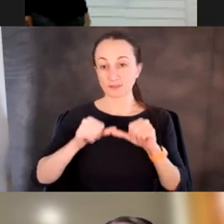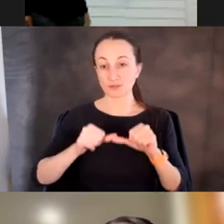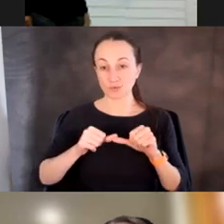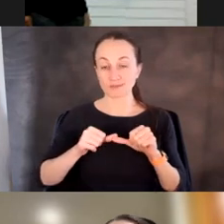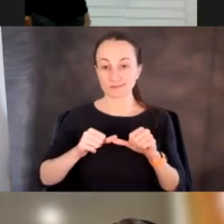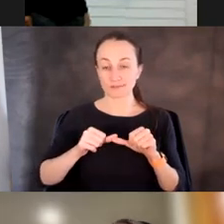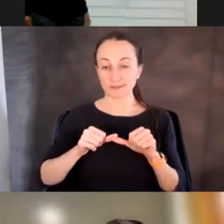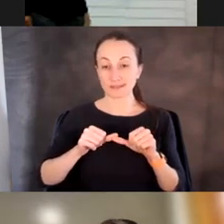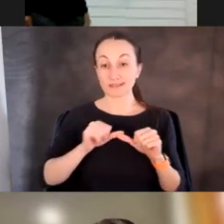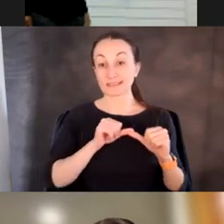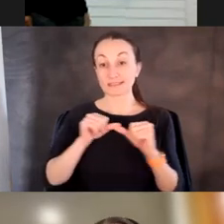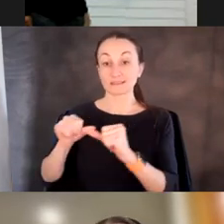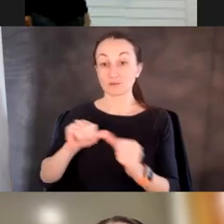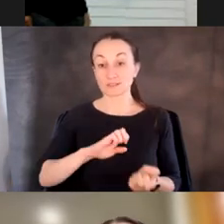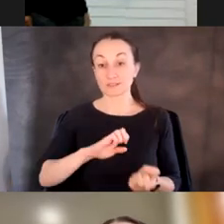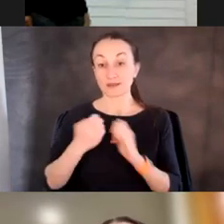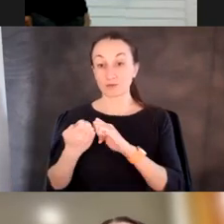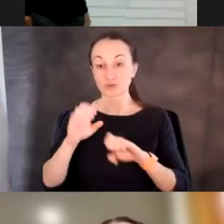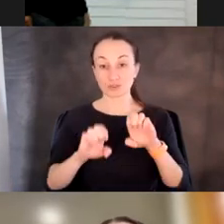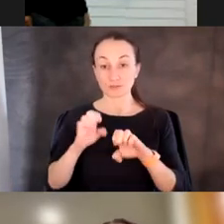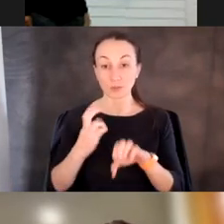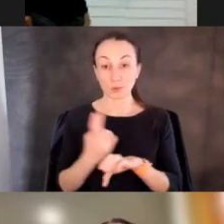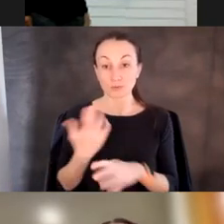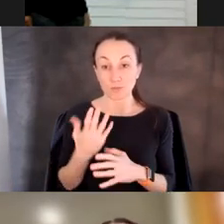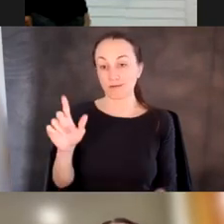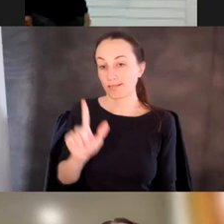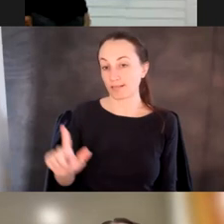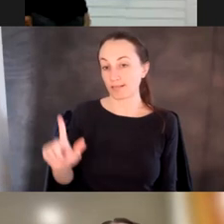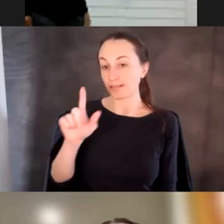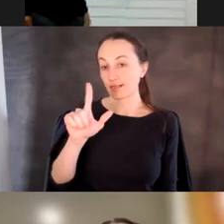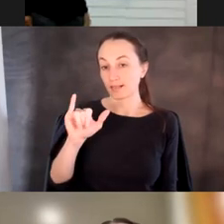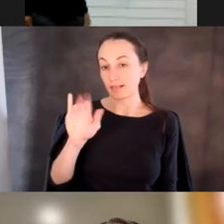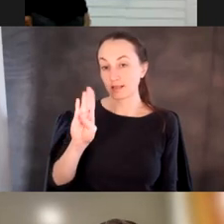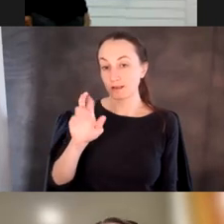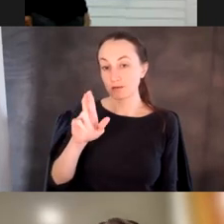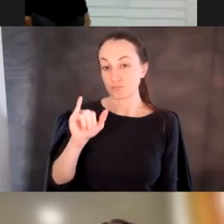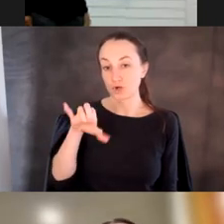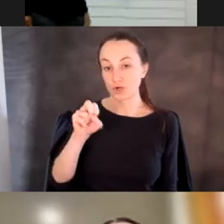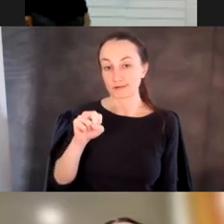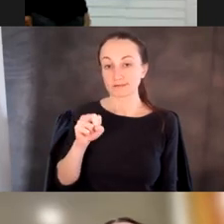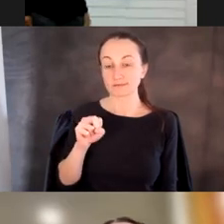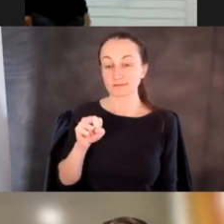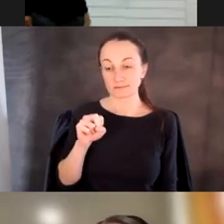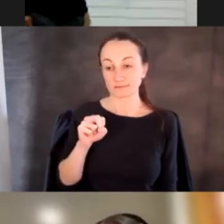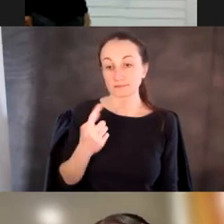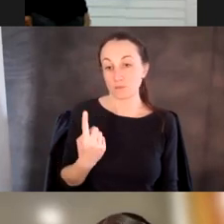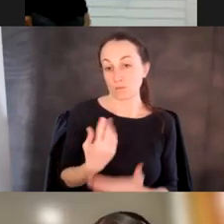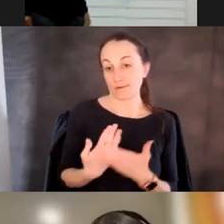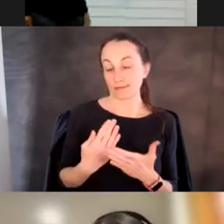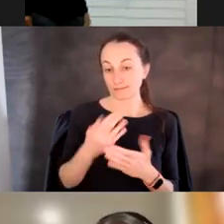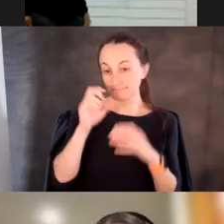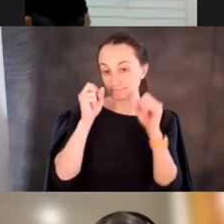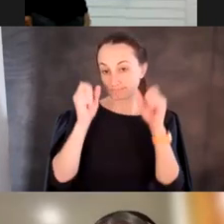experiments using libraries. So one of the things that's, uh, that's amazing about continuous